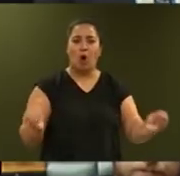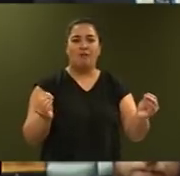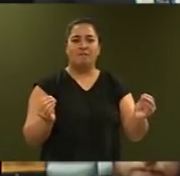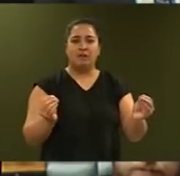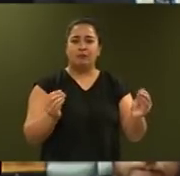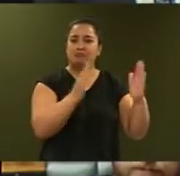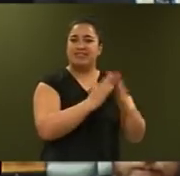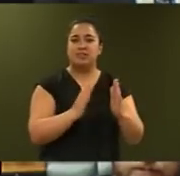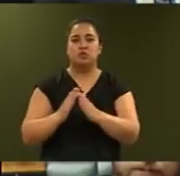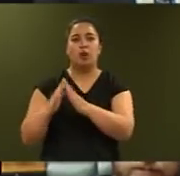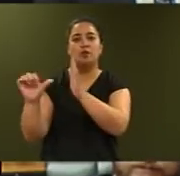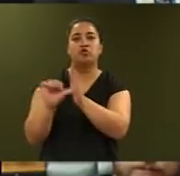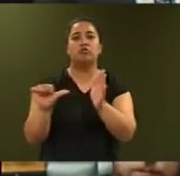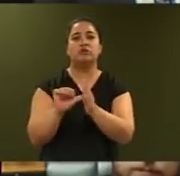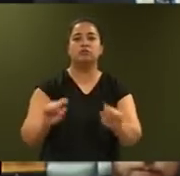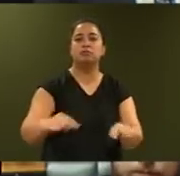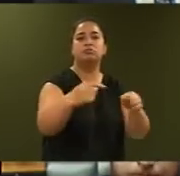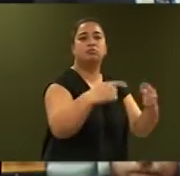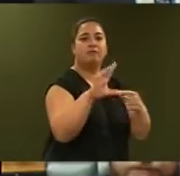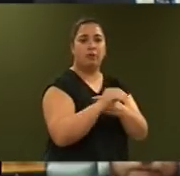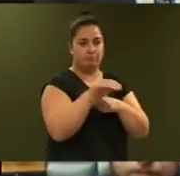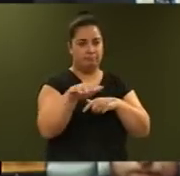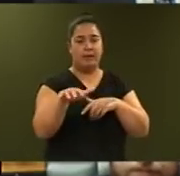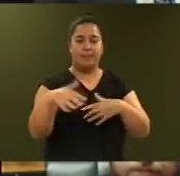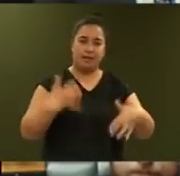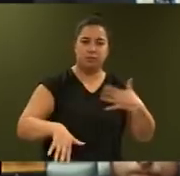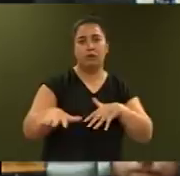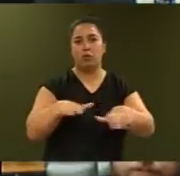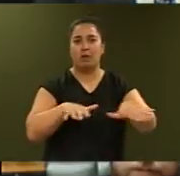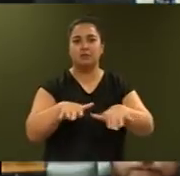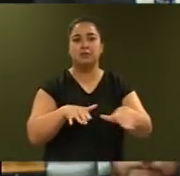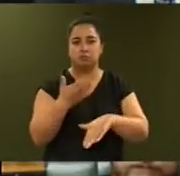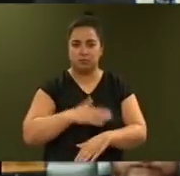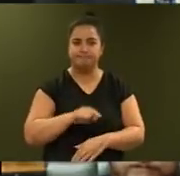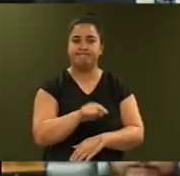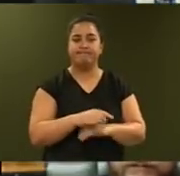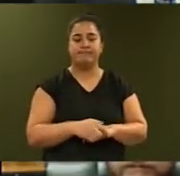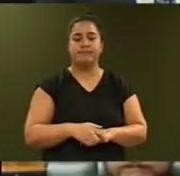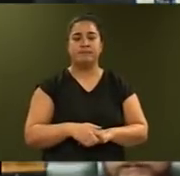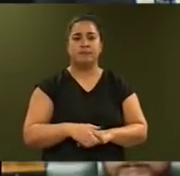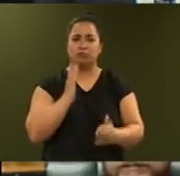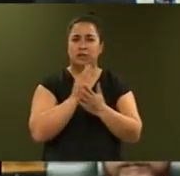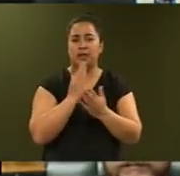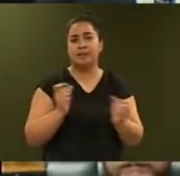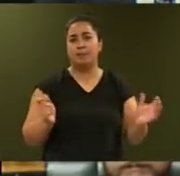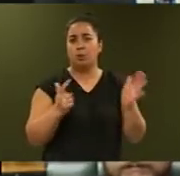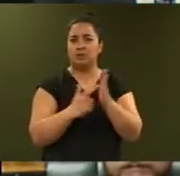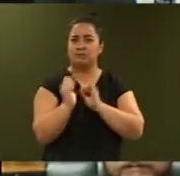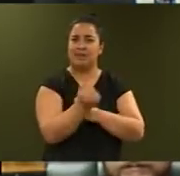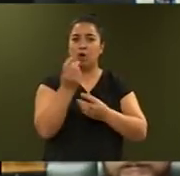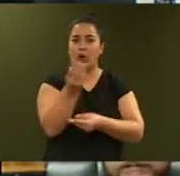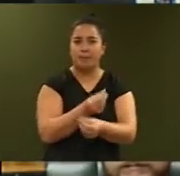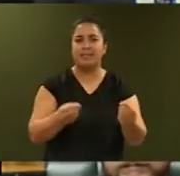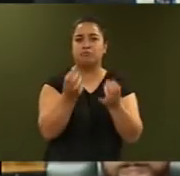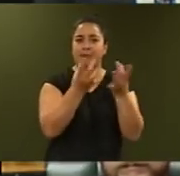insurance disputes arising from the Canterbury earthquakes. Mr Speaker, it is vital that our economy is prepared for the